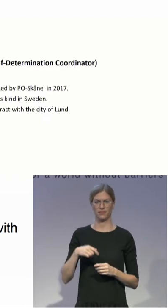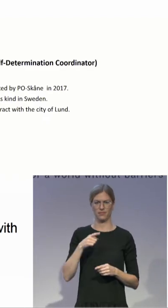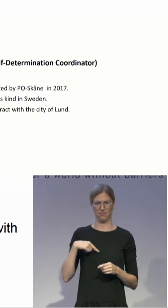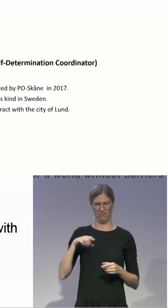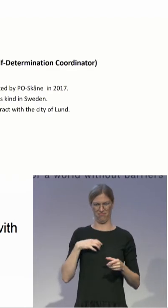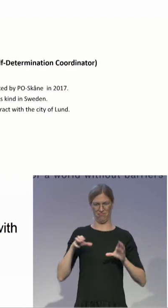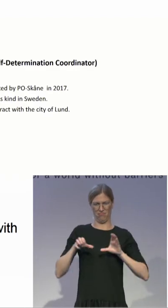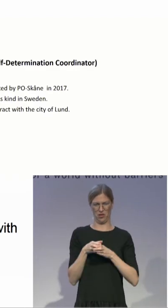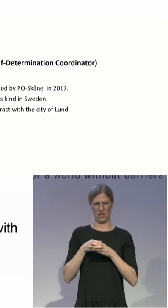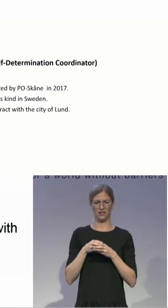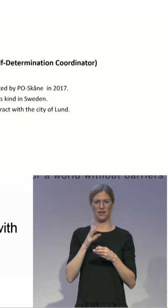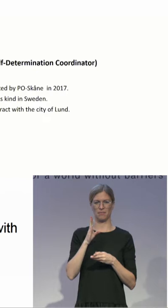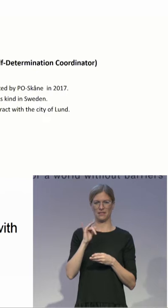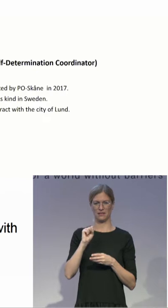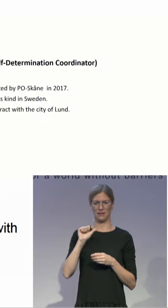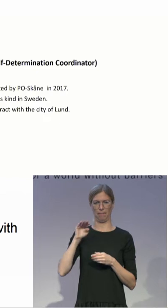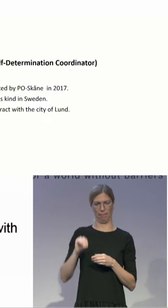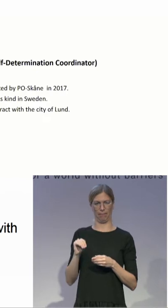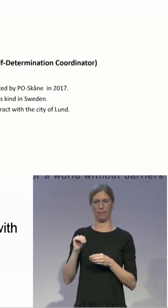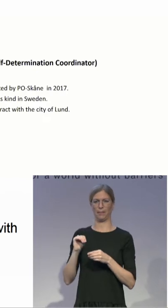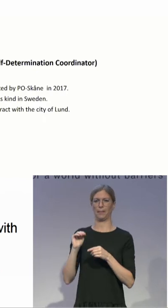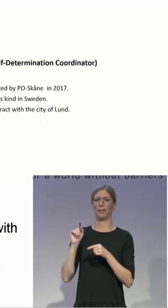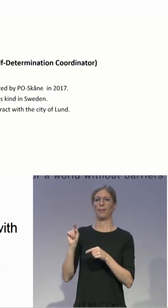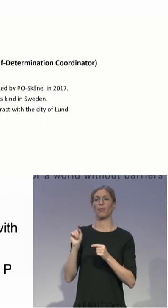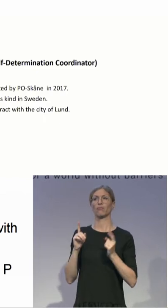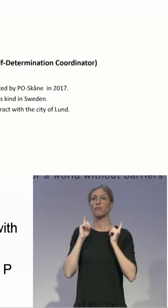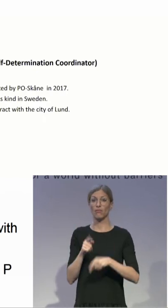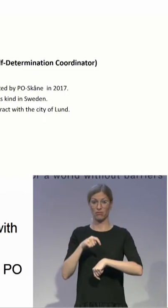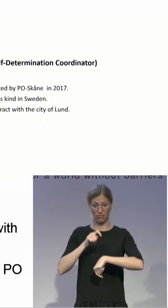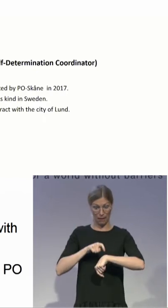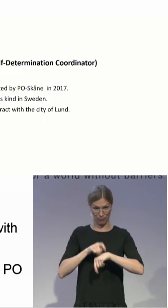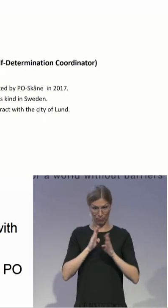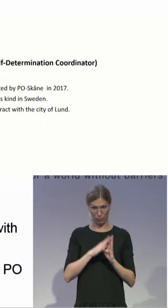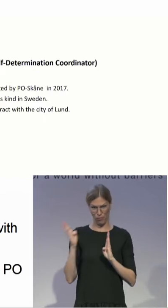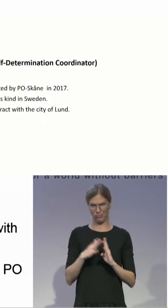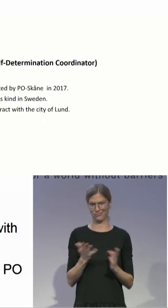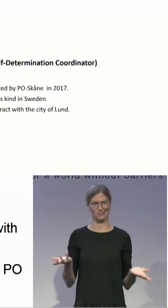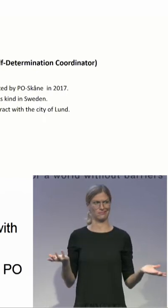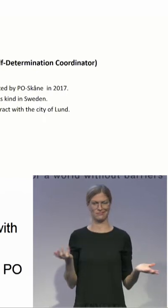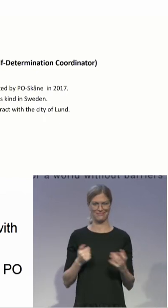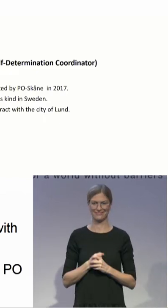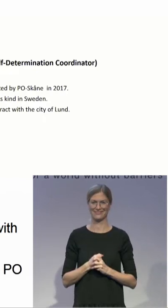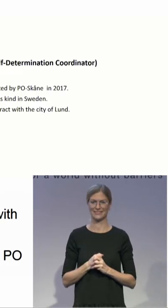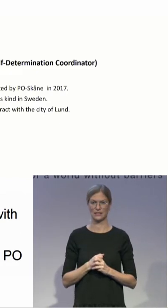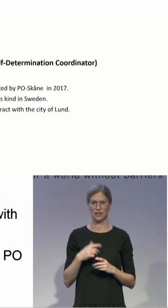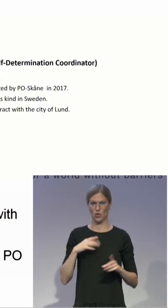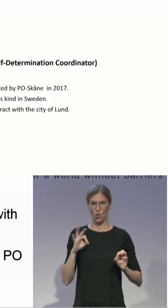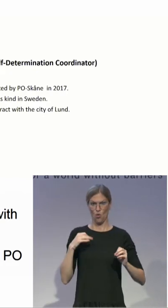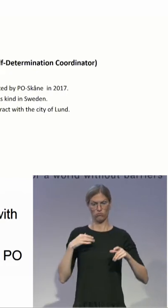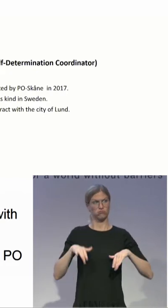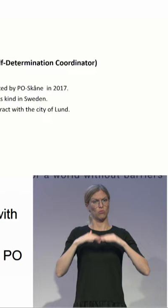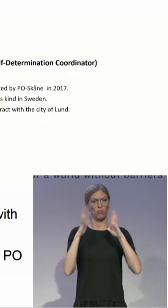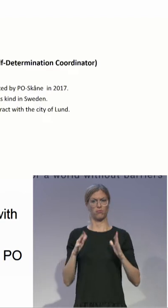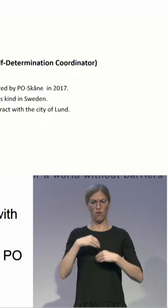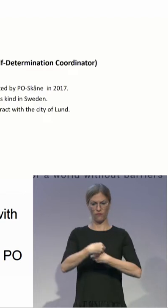The PO hasn't got any office because office is power. The PO works from his own home with the help of telephone and internet, and he